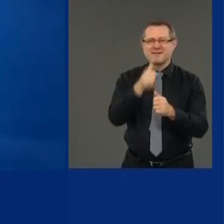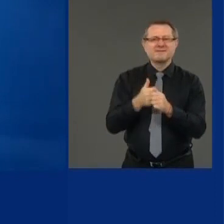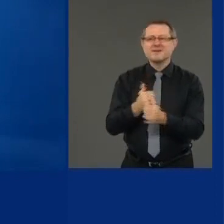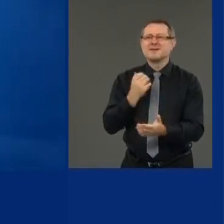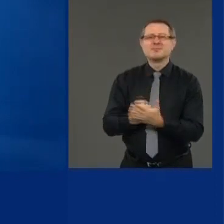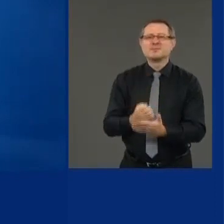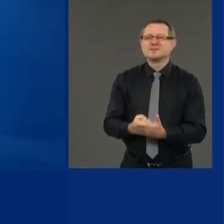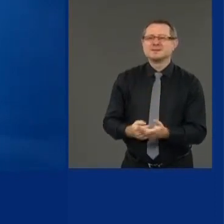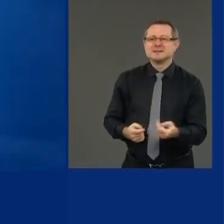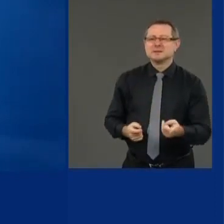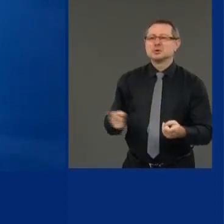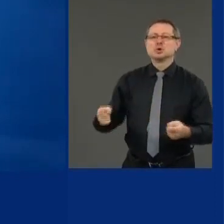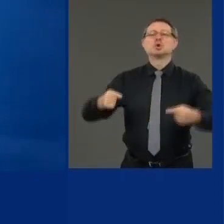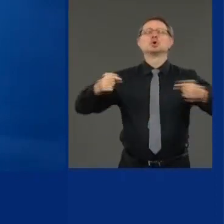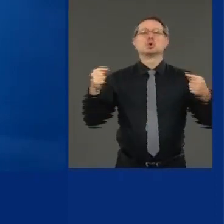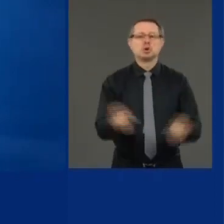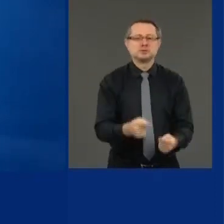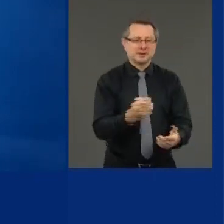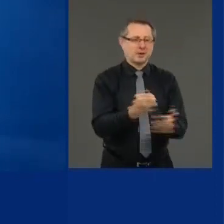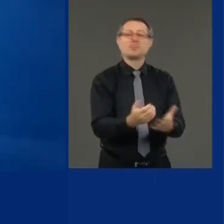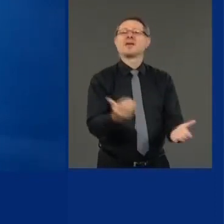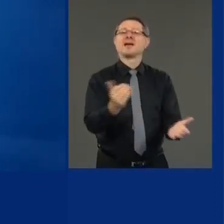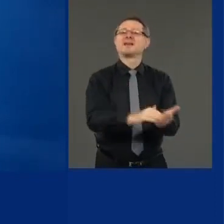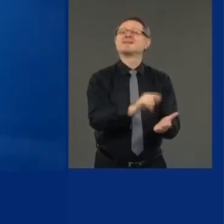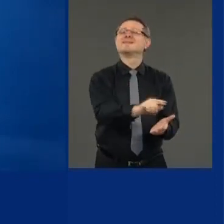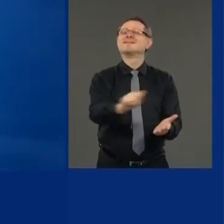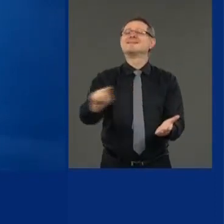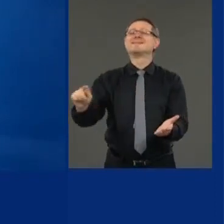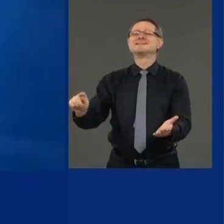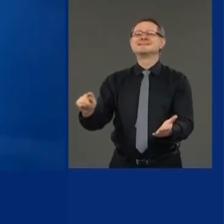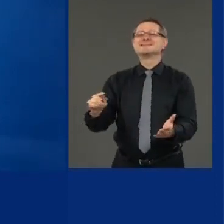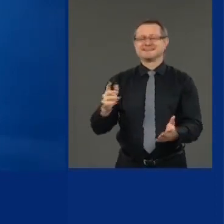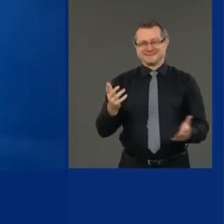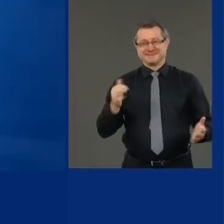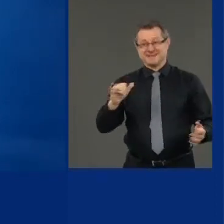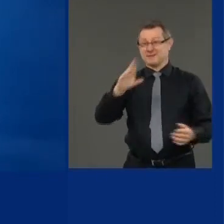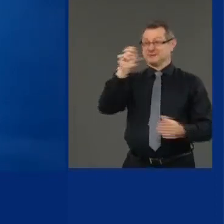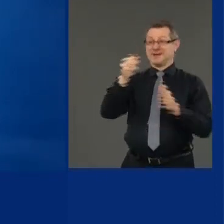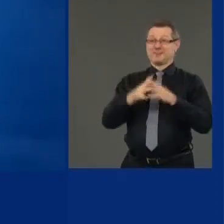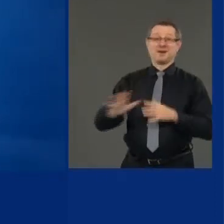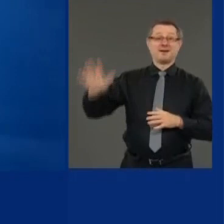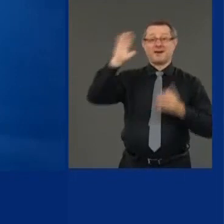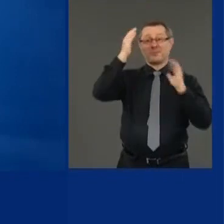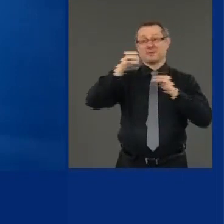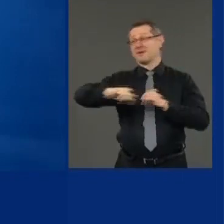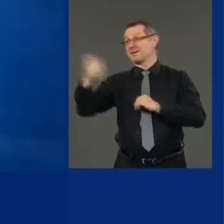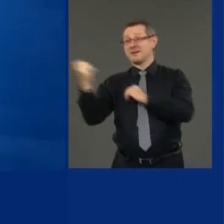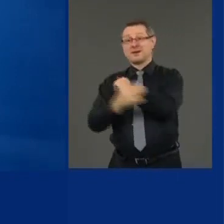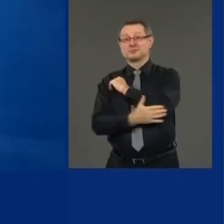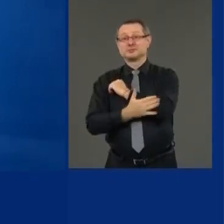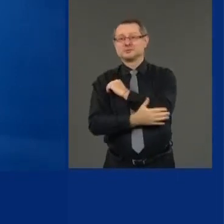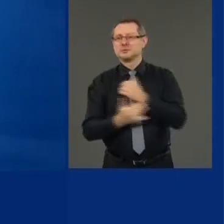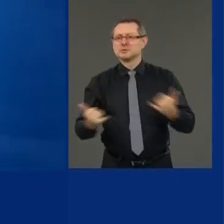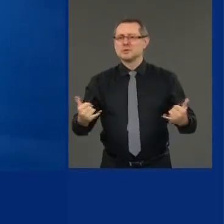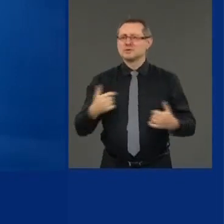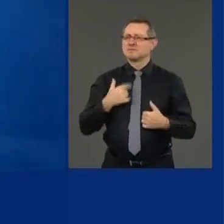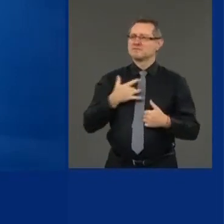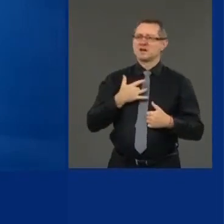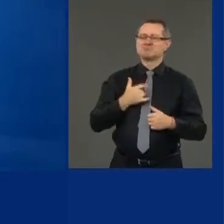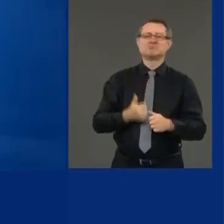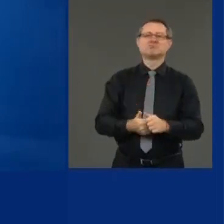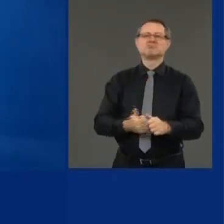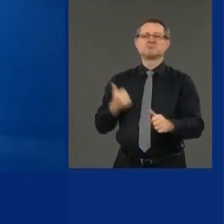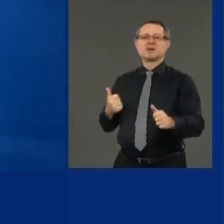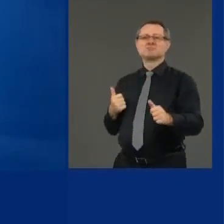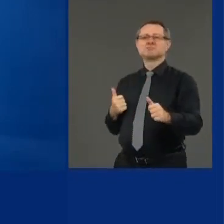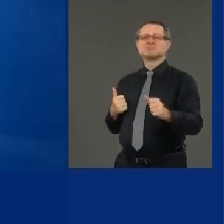economy back. You look at where this country is versus other countries on the globe. We're behind the other countries. We